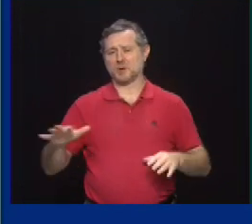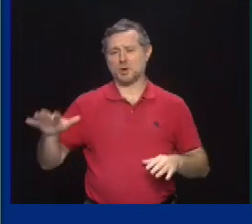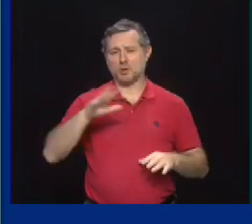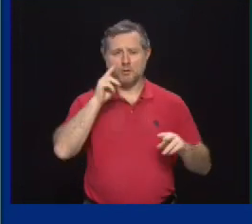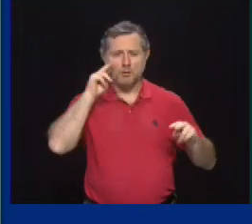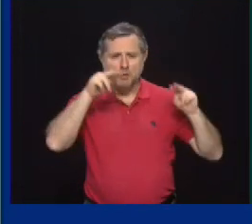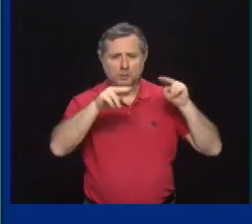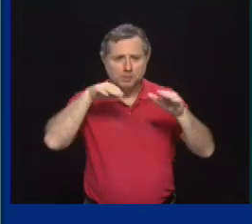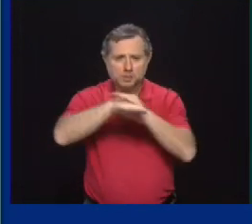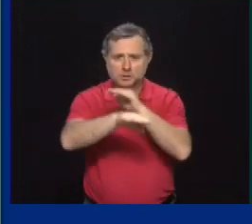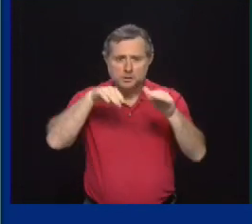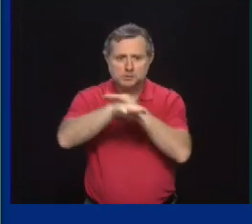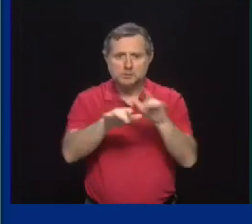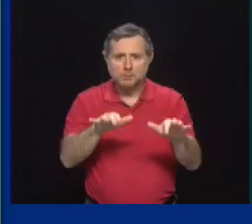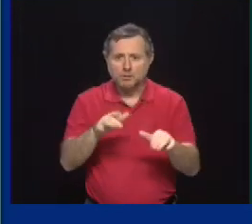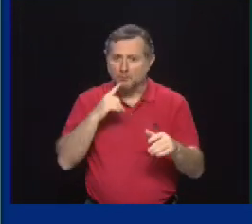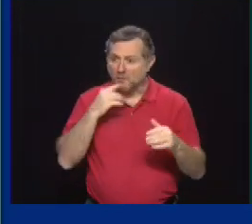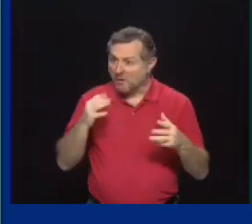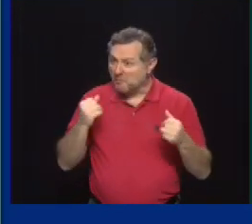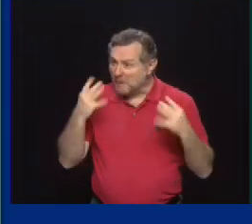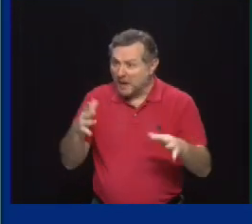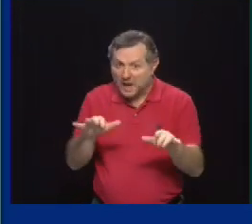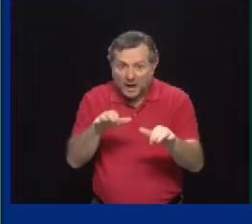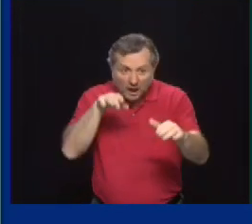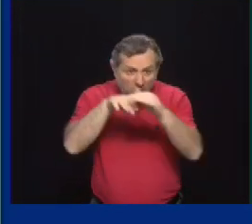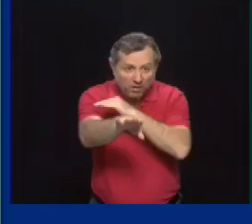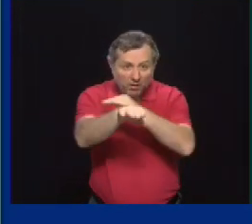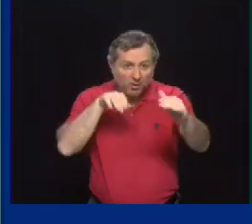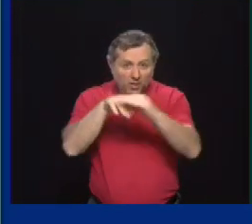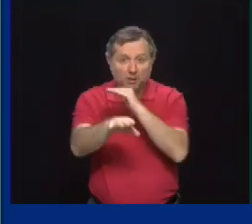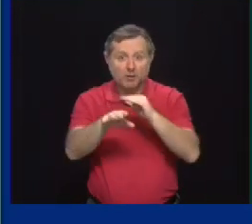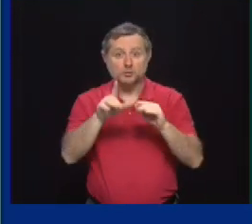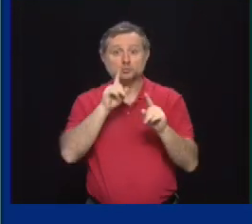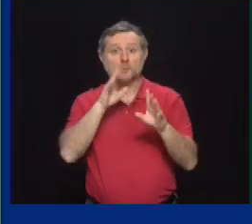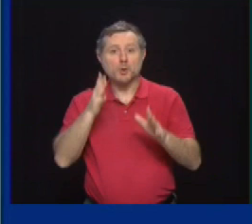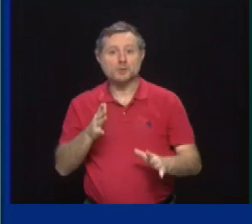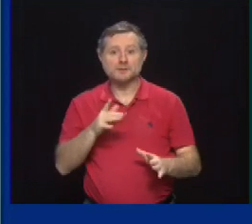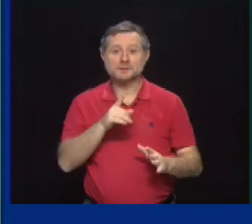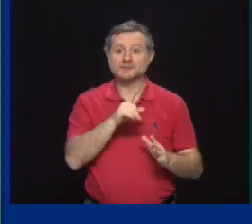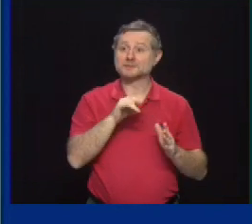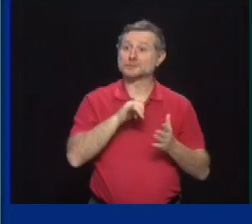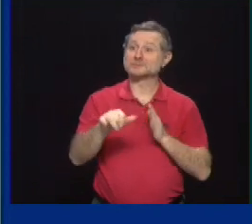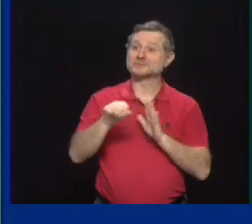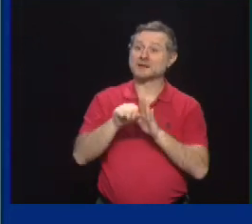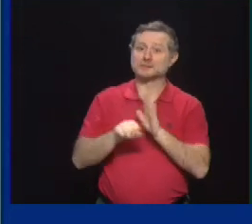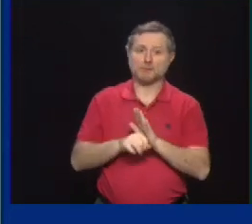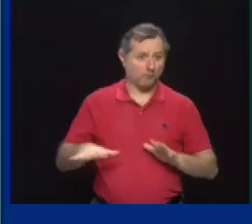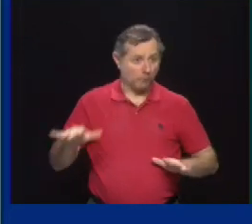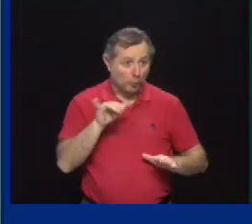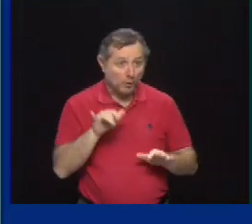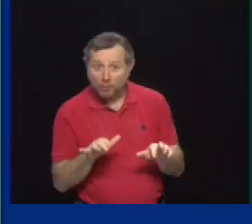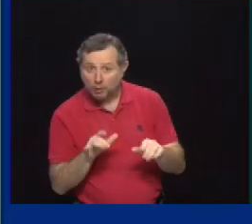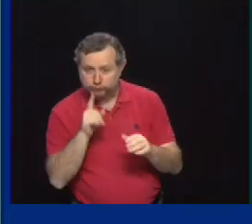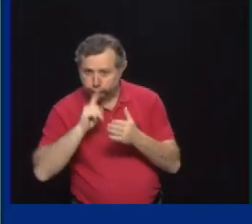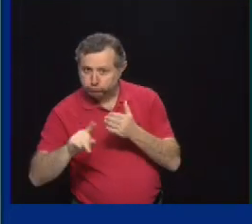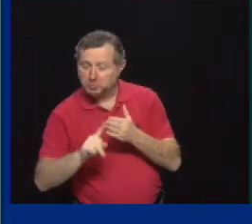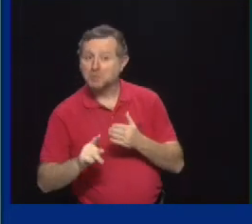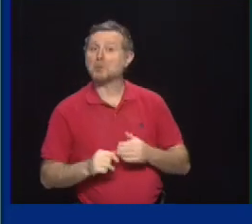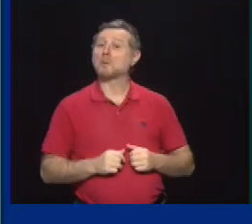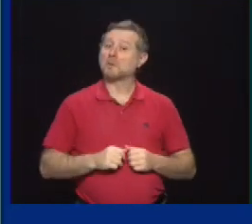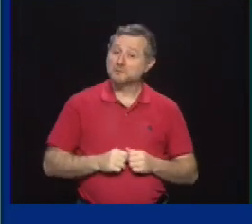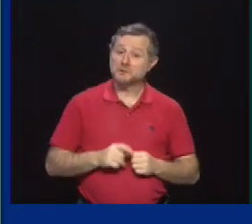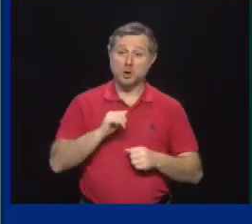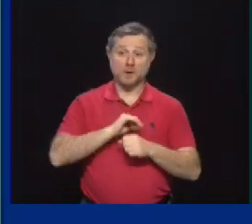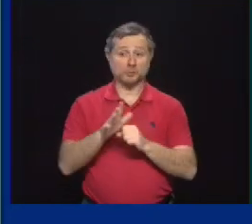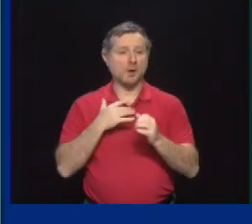That's extraordinary. So that's what we're talking about there. So good news on our data hub. Our COVID update. I want to make sure that we look at the